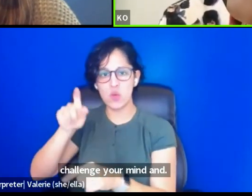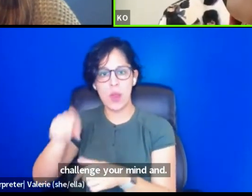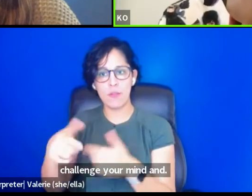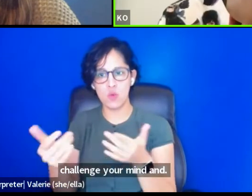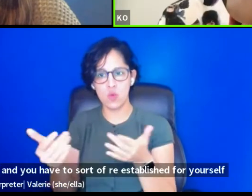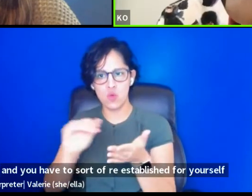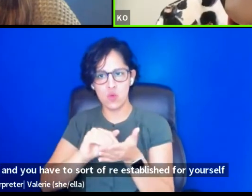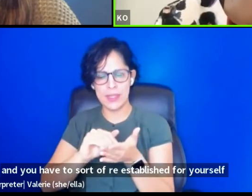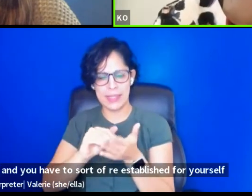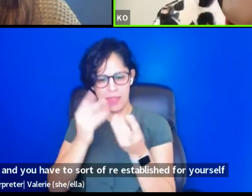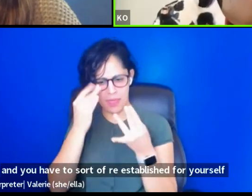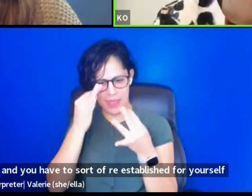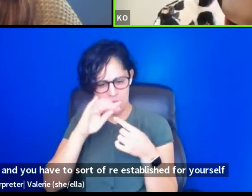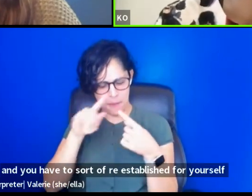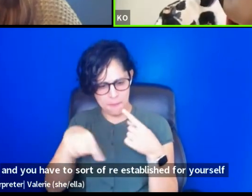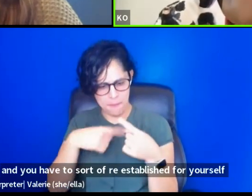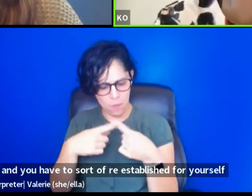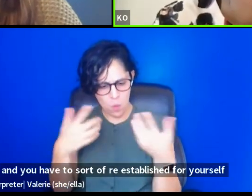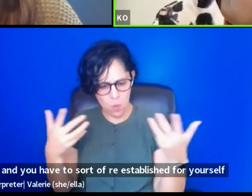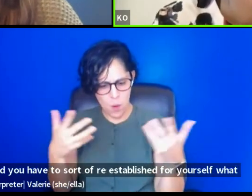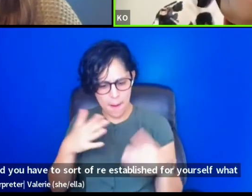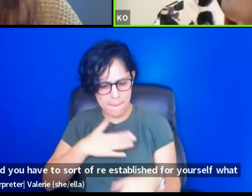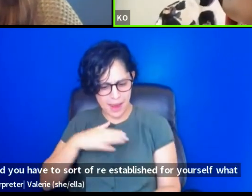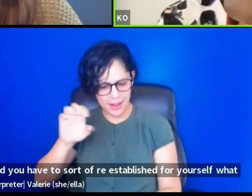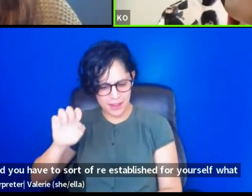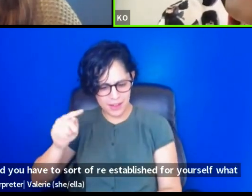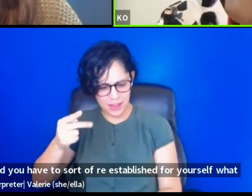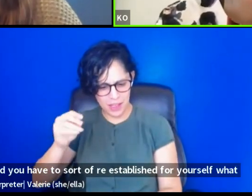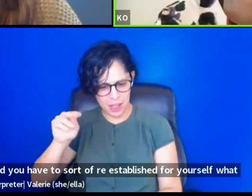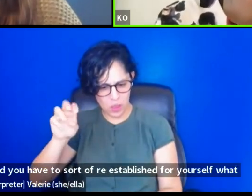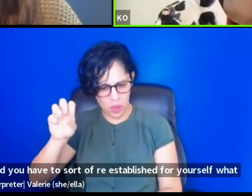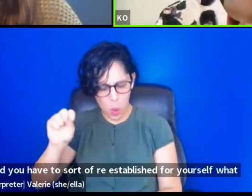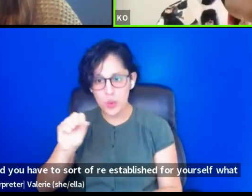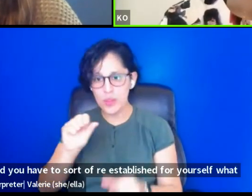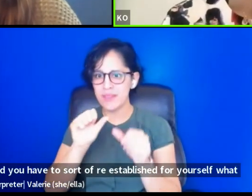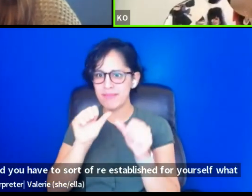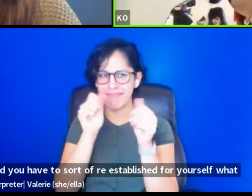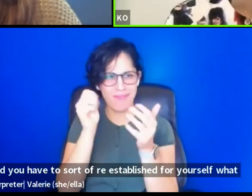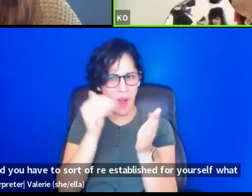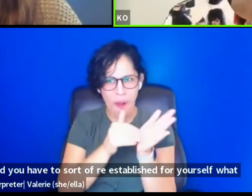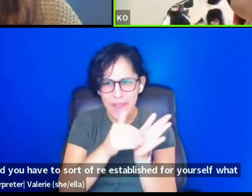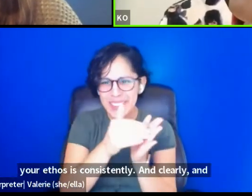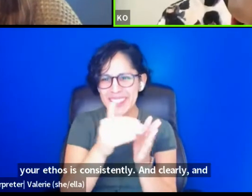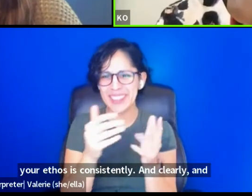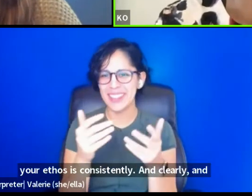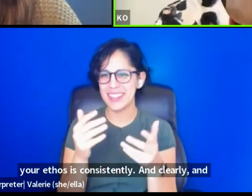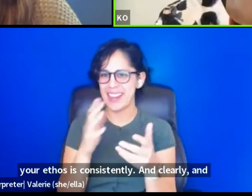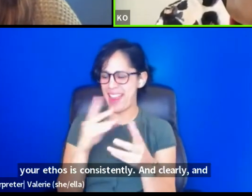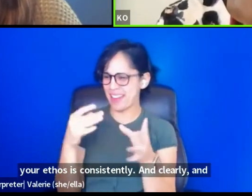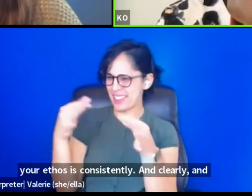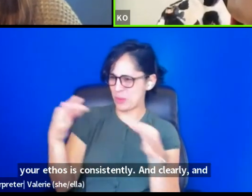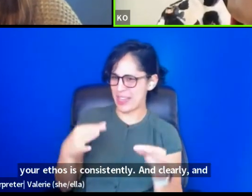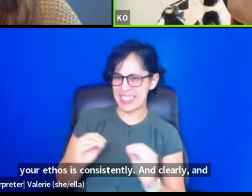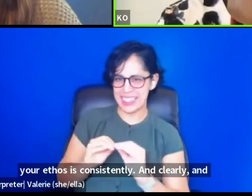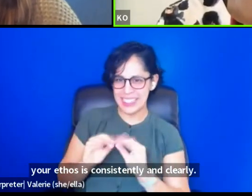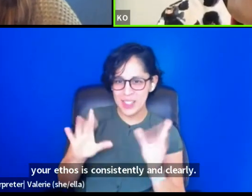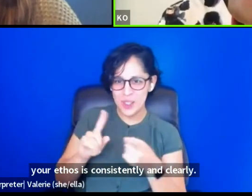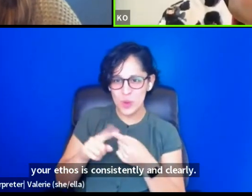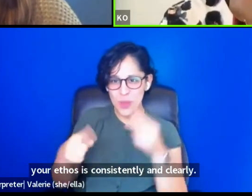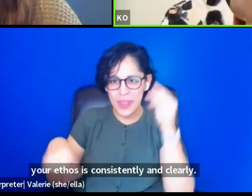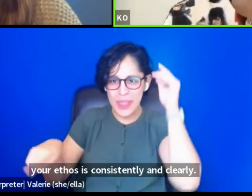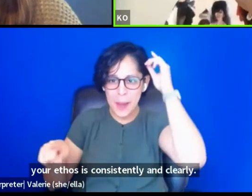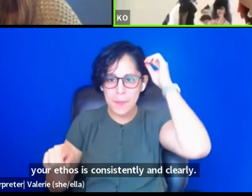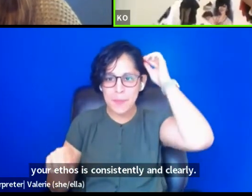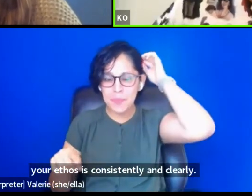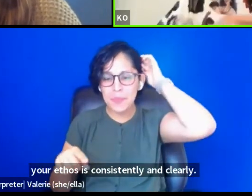for yourself what your ethos is consistently and clearly. Um, and that is something that I, I feel like in this